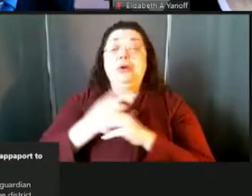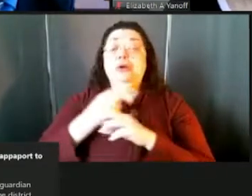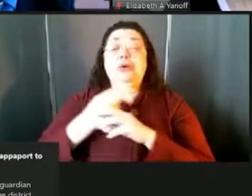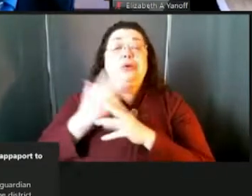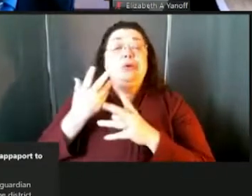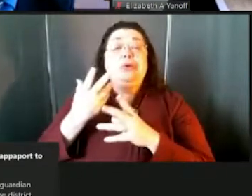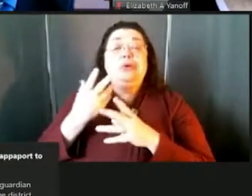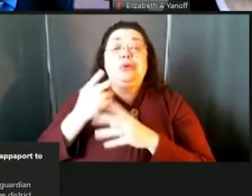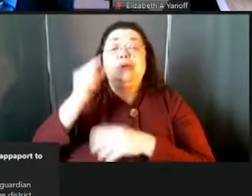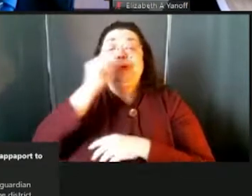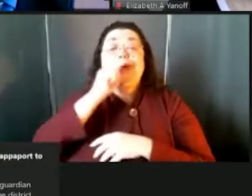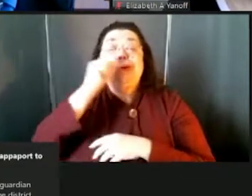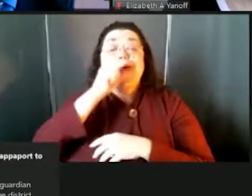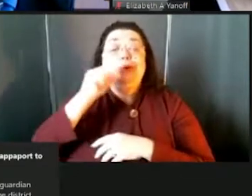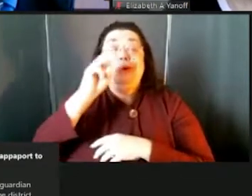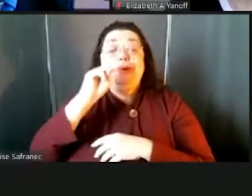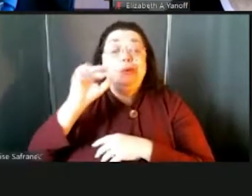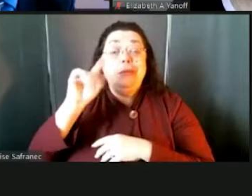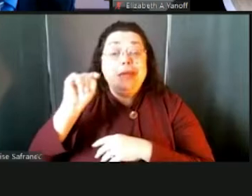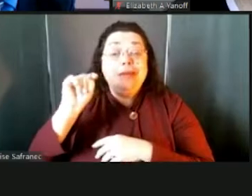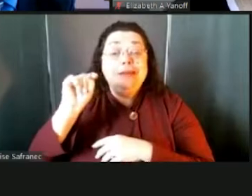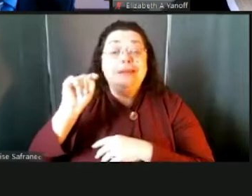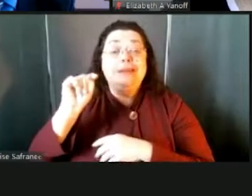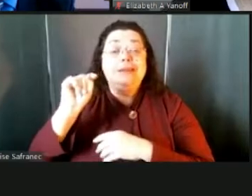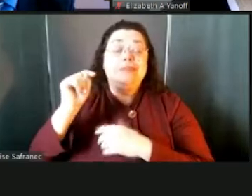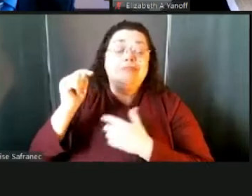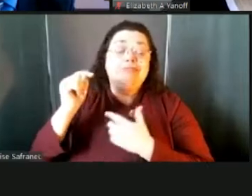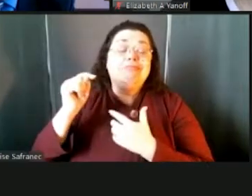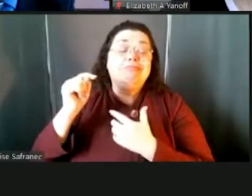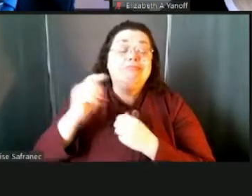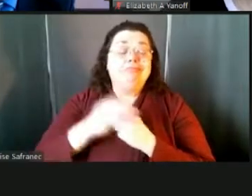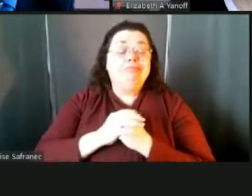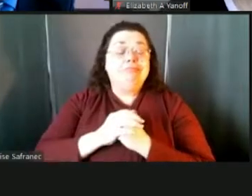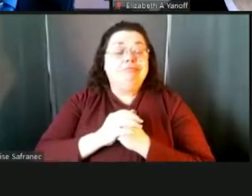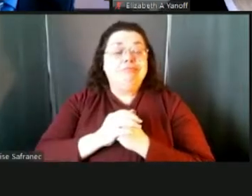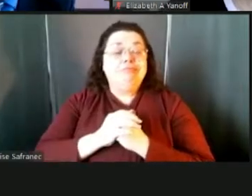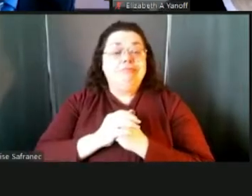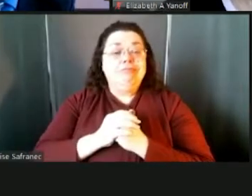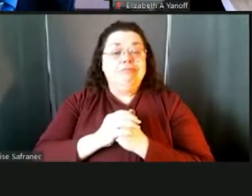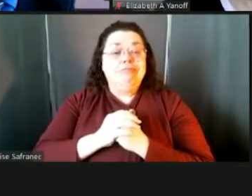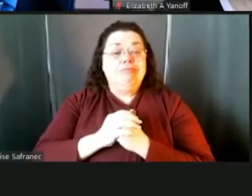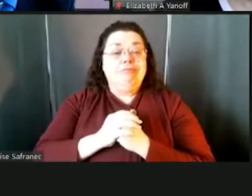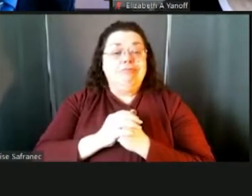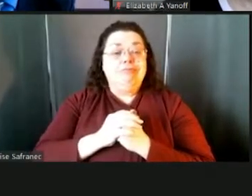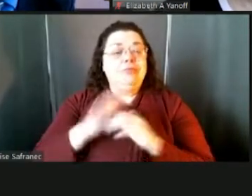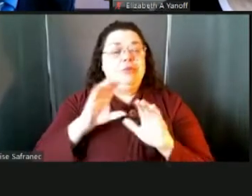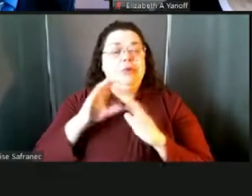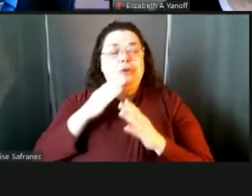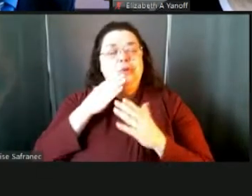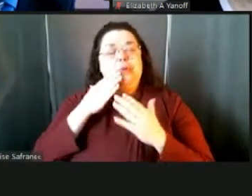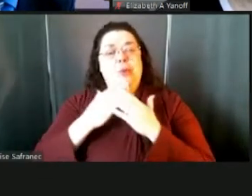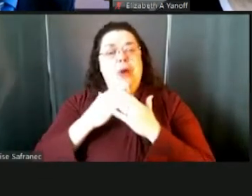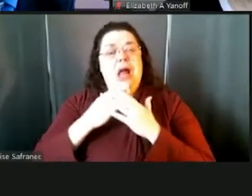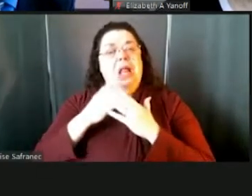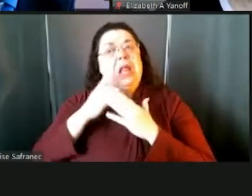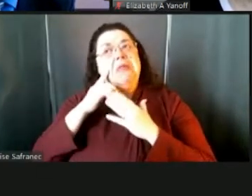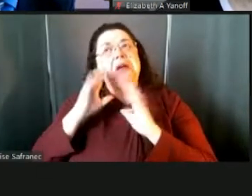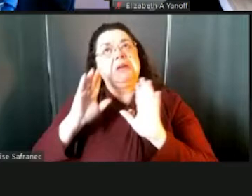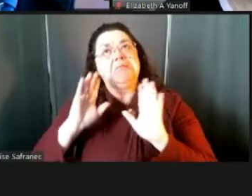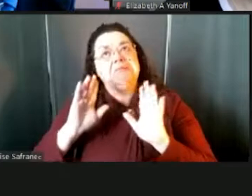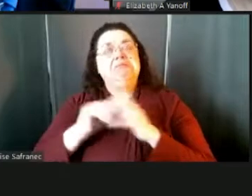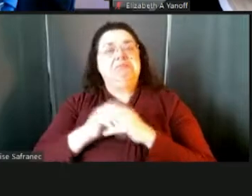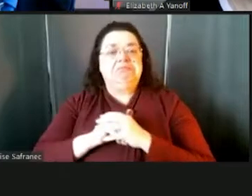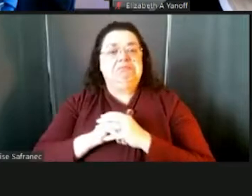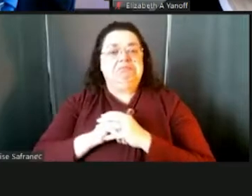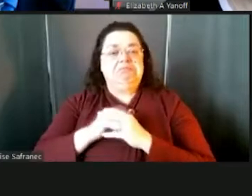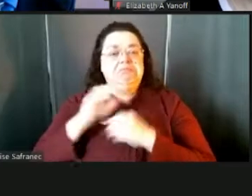of you and, and at home. So, um, uh, that's, you know, one of the things we do really well here in Troy, I would say is, is